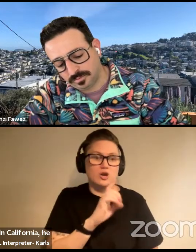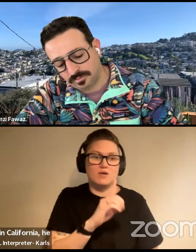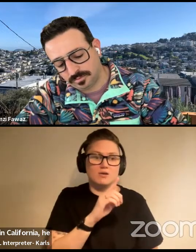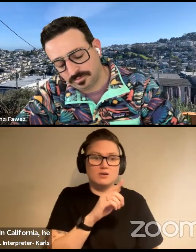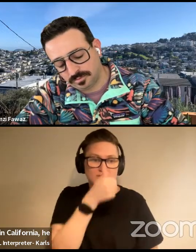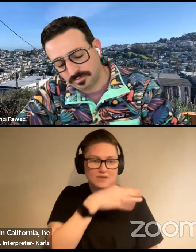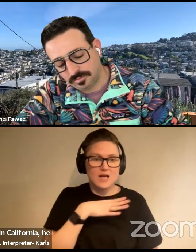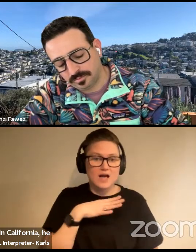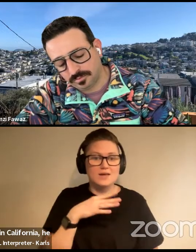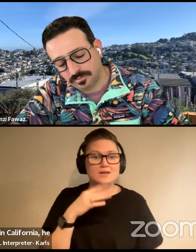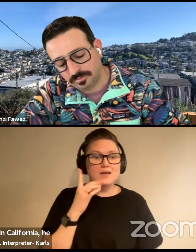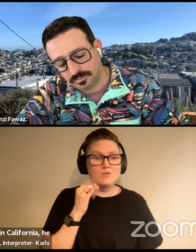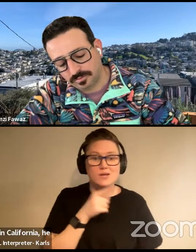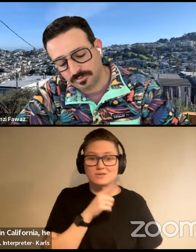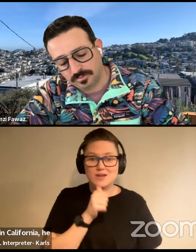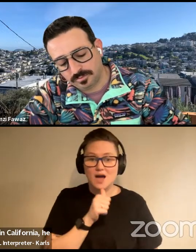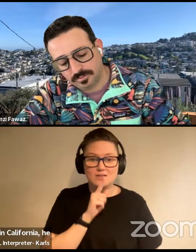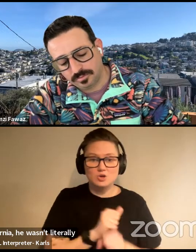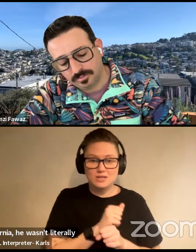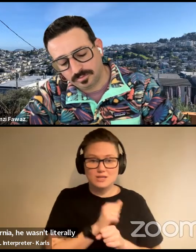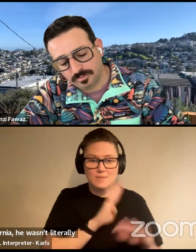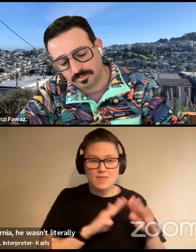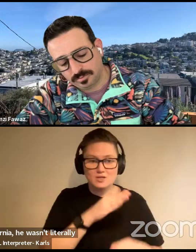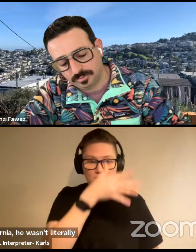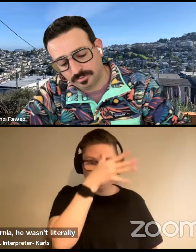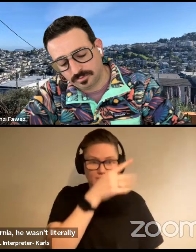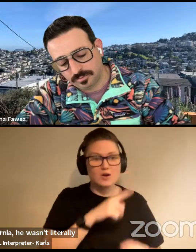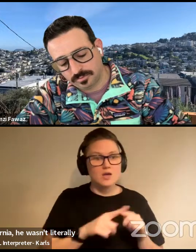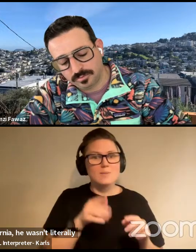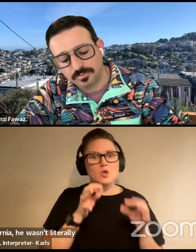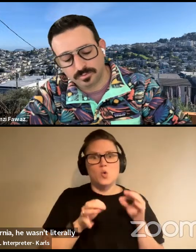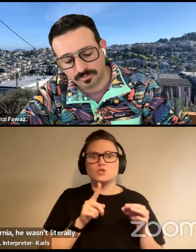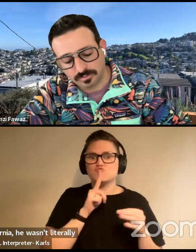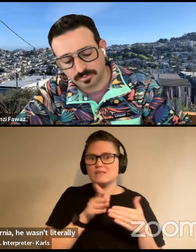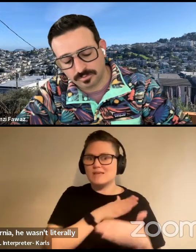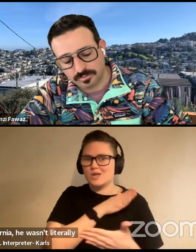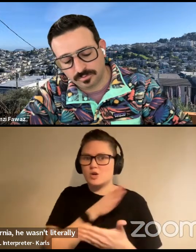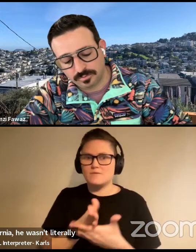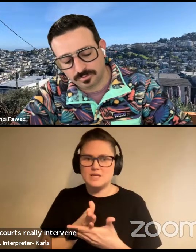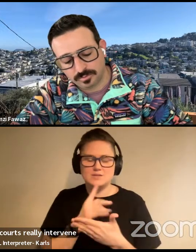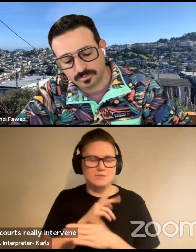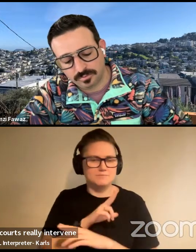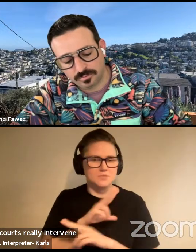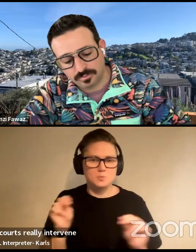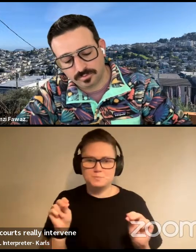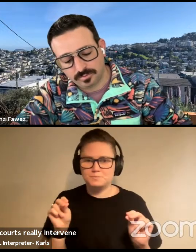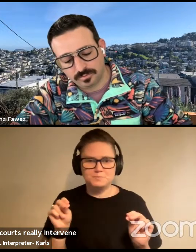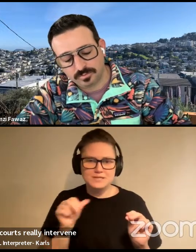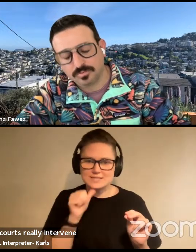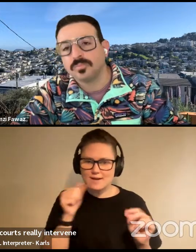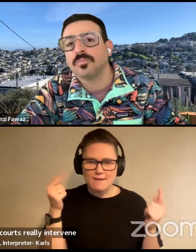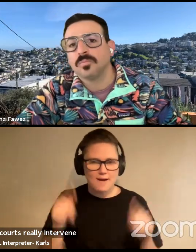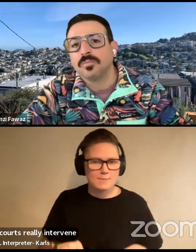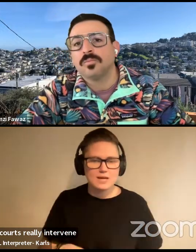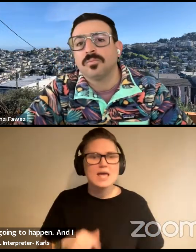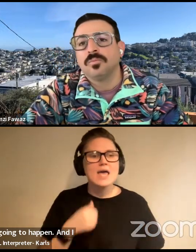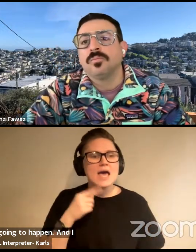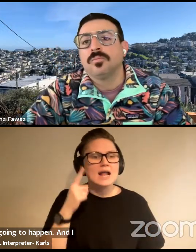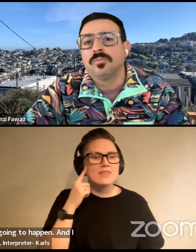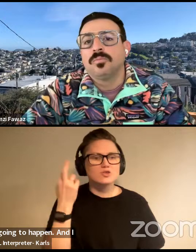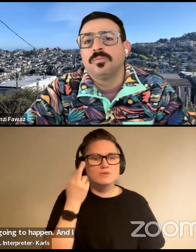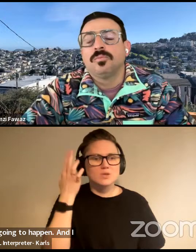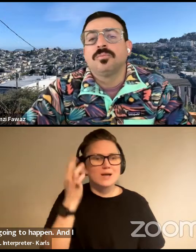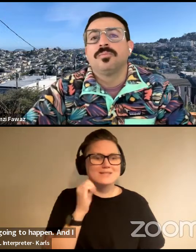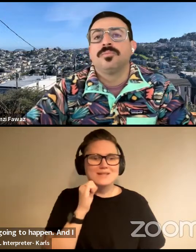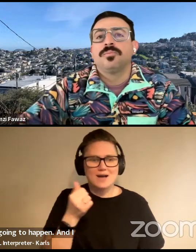wasn't literally the biological father, but the courts really intervene. And they say, no, that's not going to happen. And I think the reason why